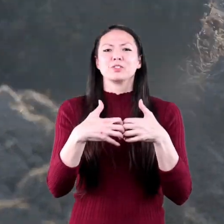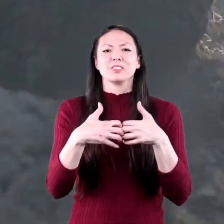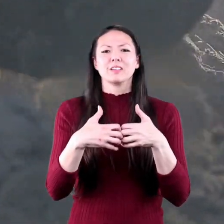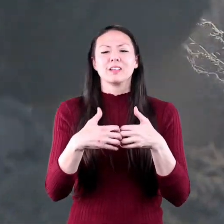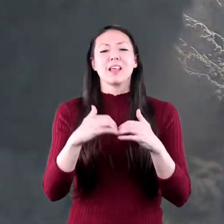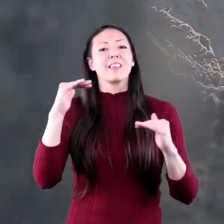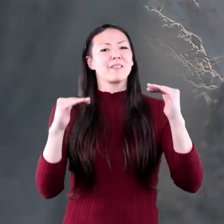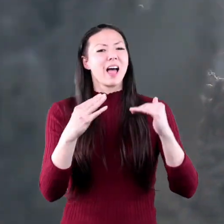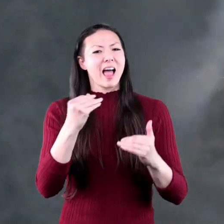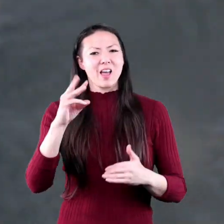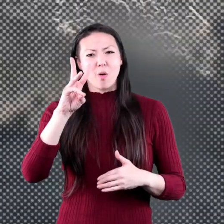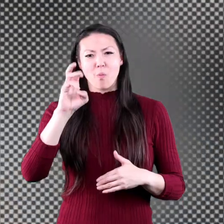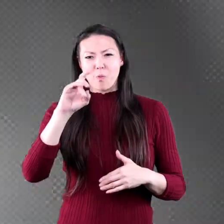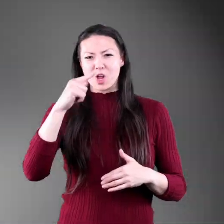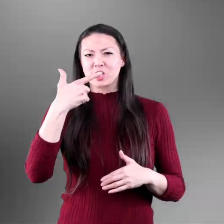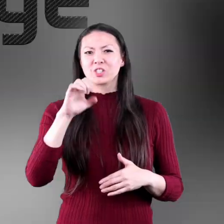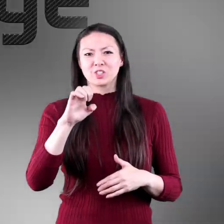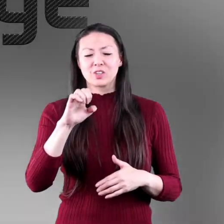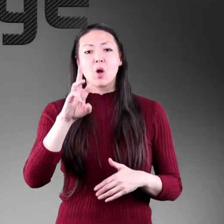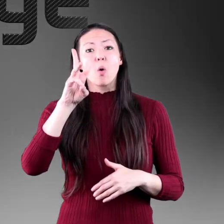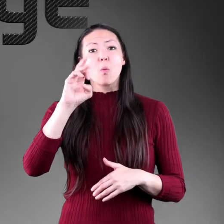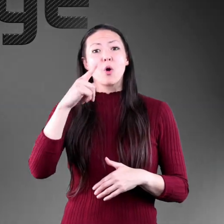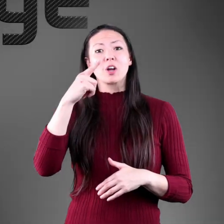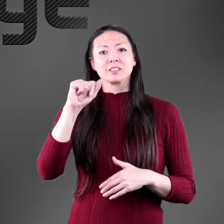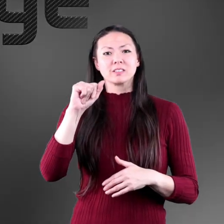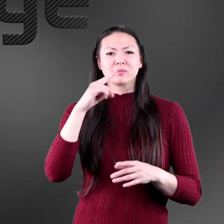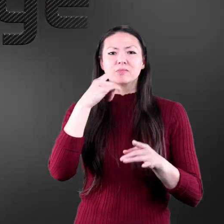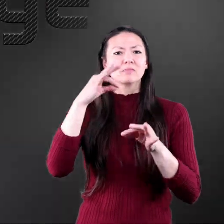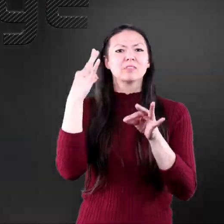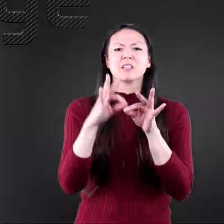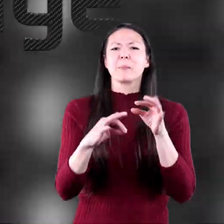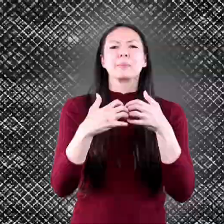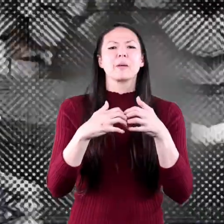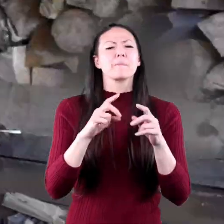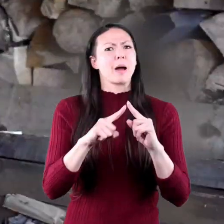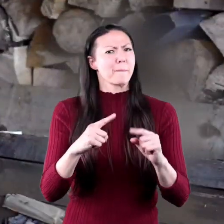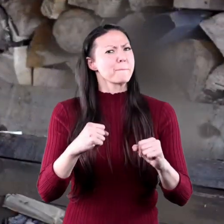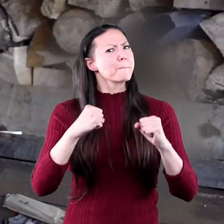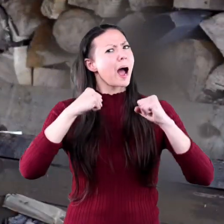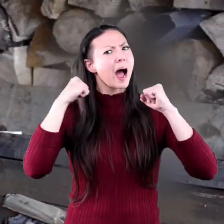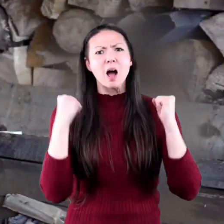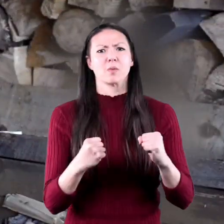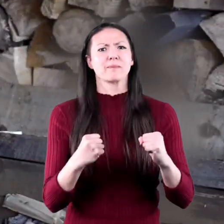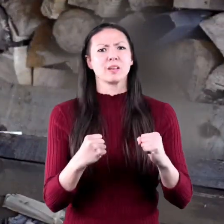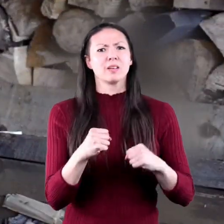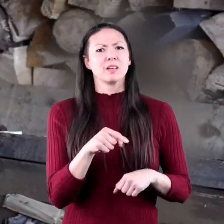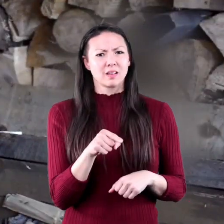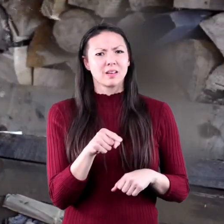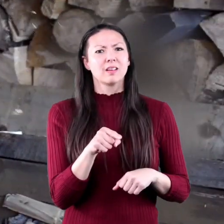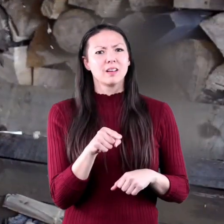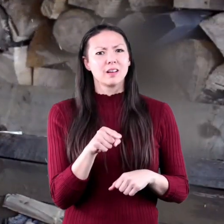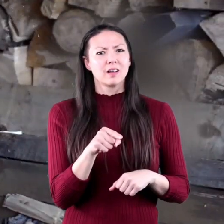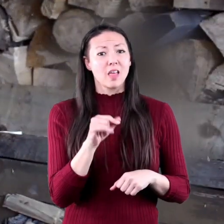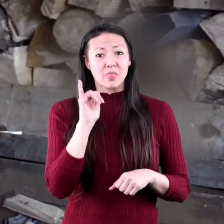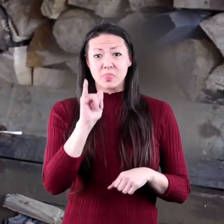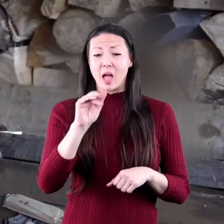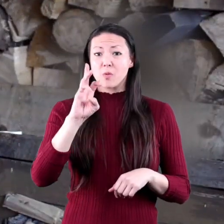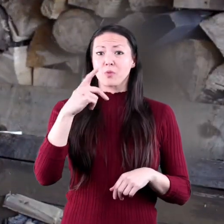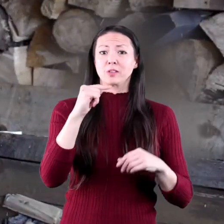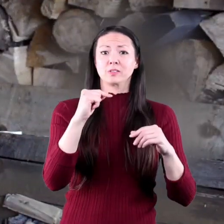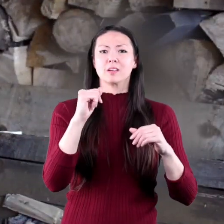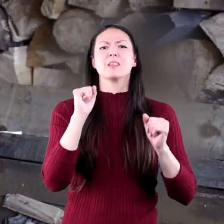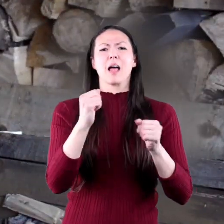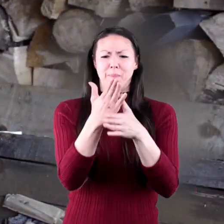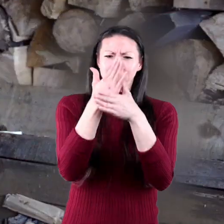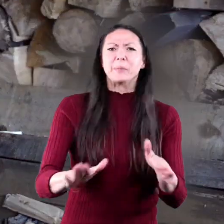lever and the wedge. Yes! The wedge is a simple machine and very powerful. With the wedge,